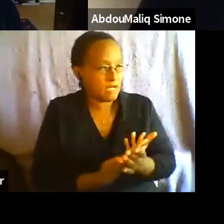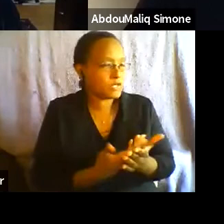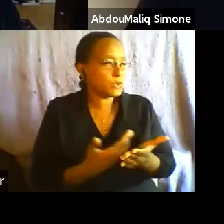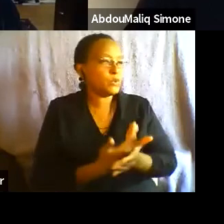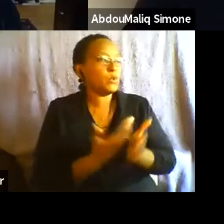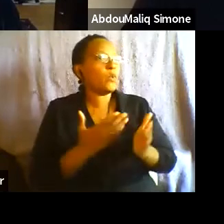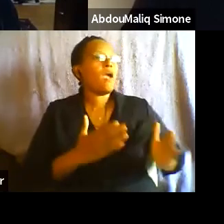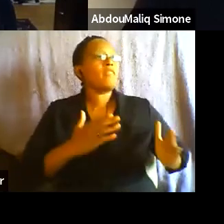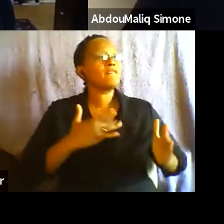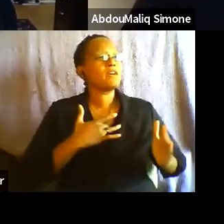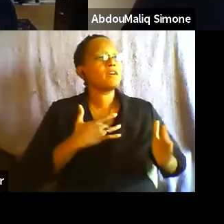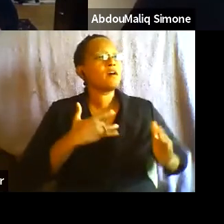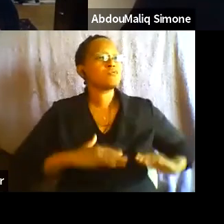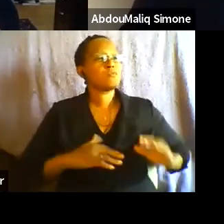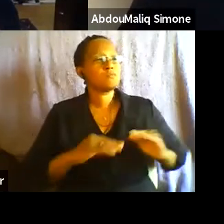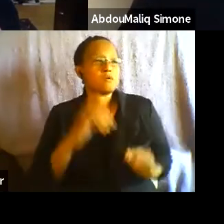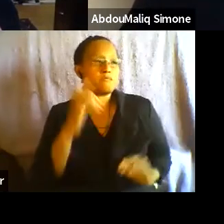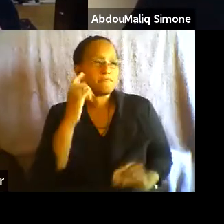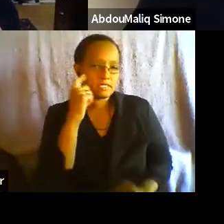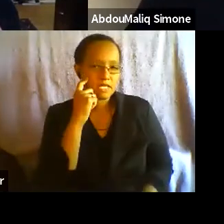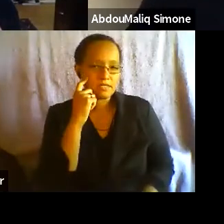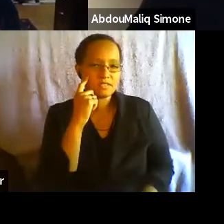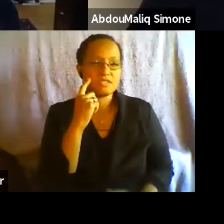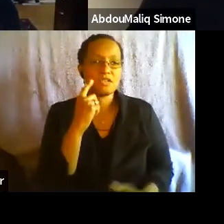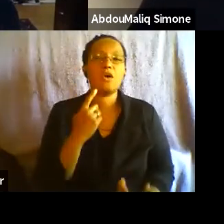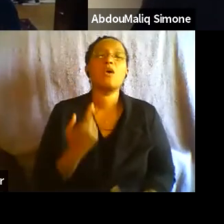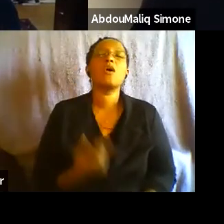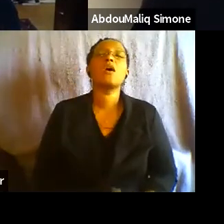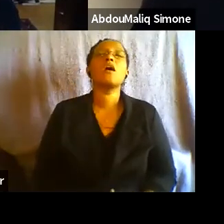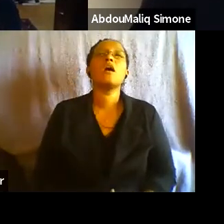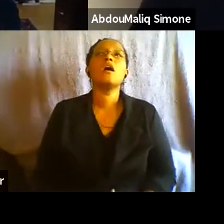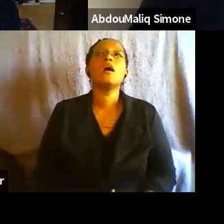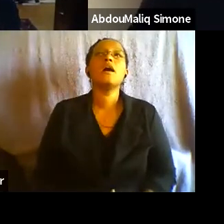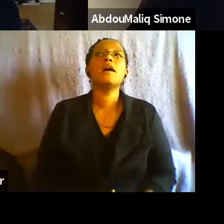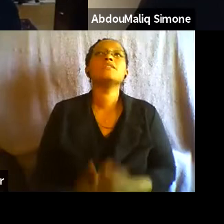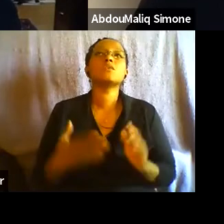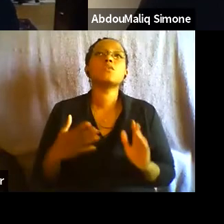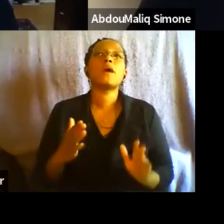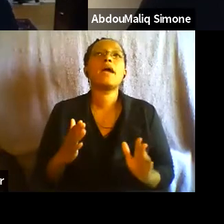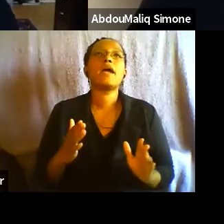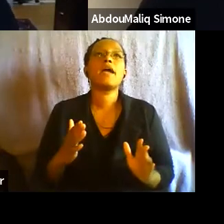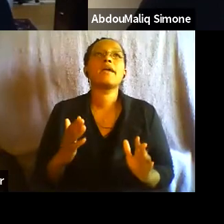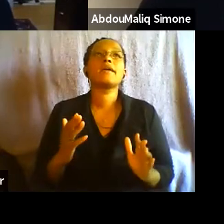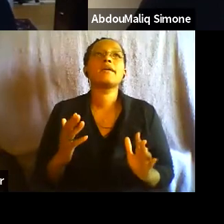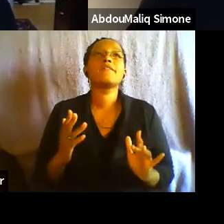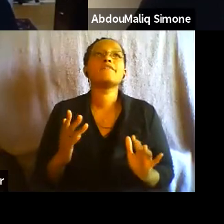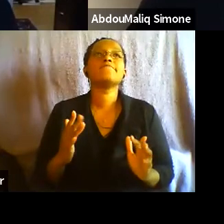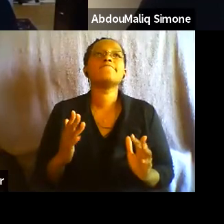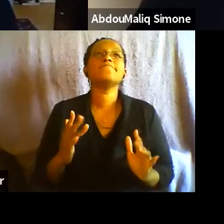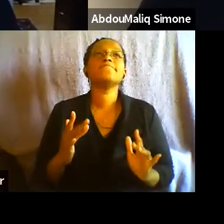as talking heads used to say, um, as, as a way in which to try to, uh,